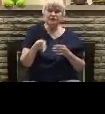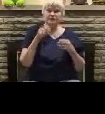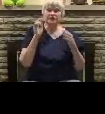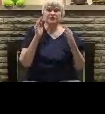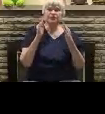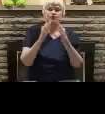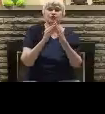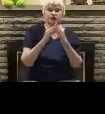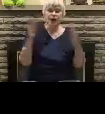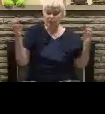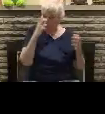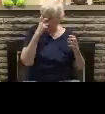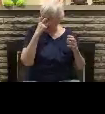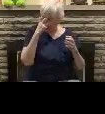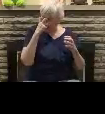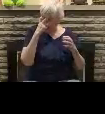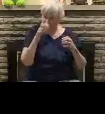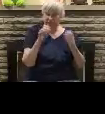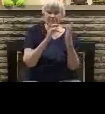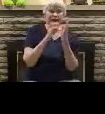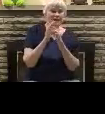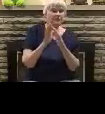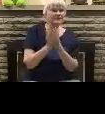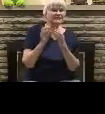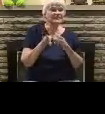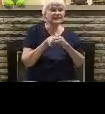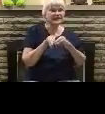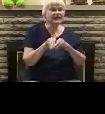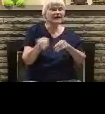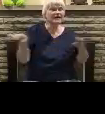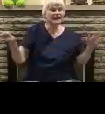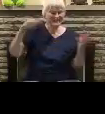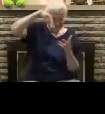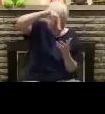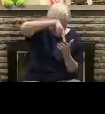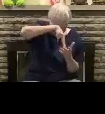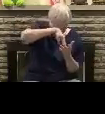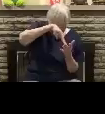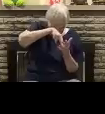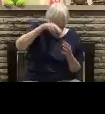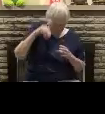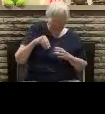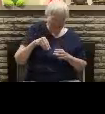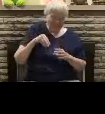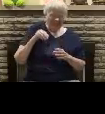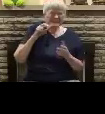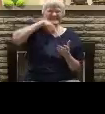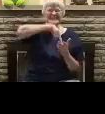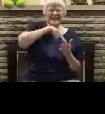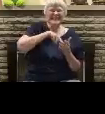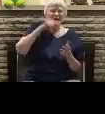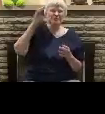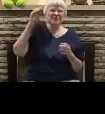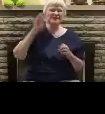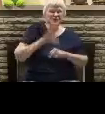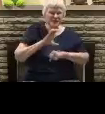so clear? It's so clear in the Bible and you're going to stand up in a pulpit. 200 of them in the state of Ohio are going